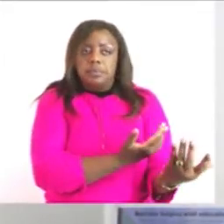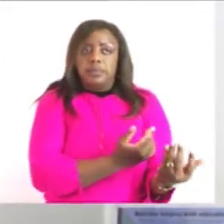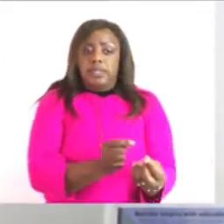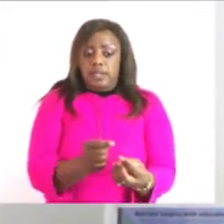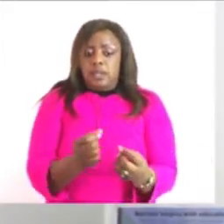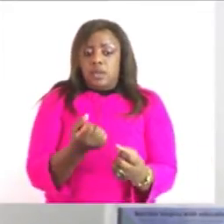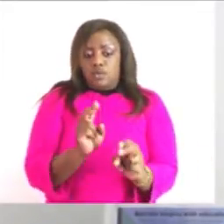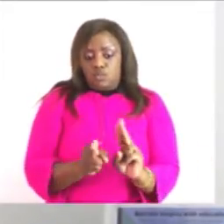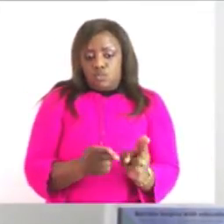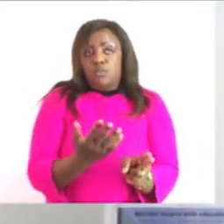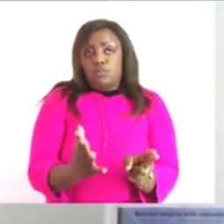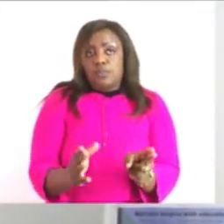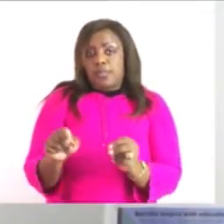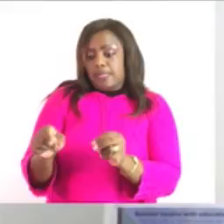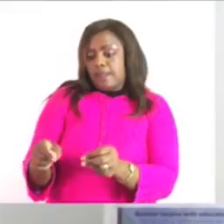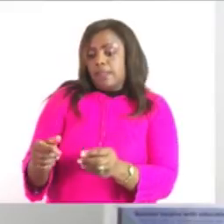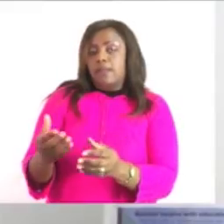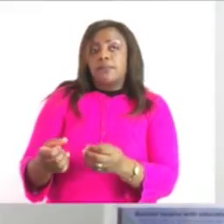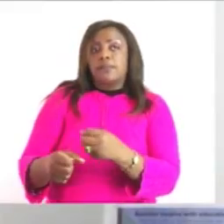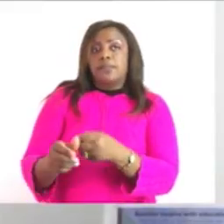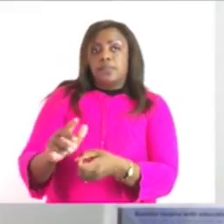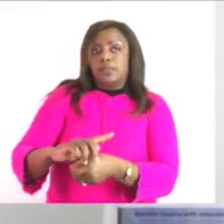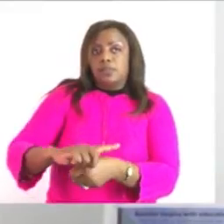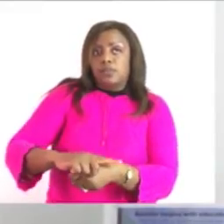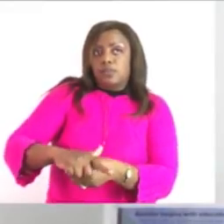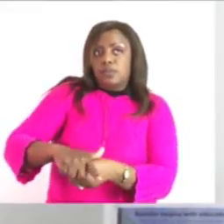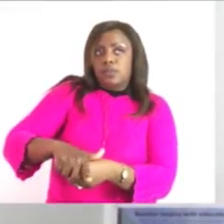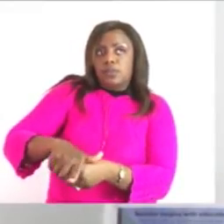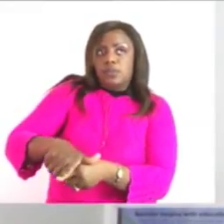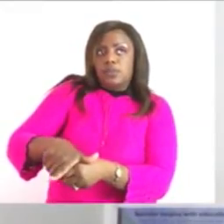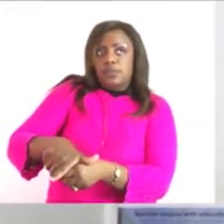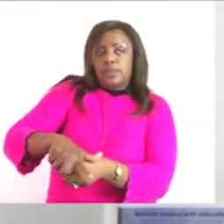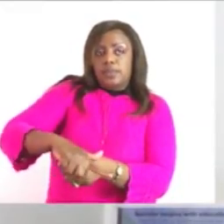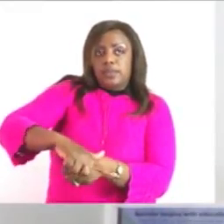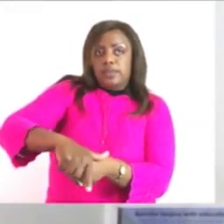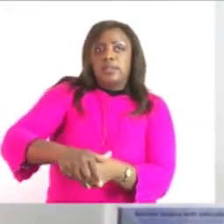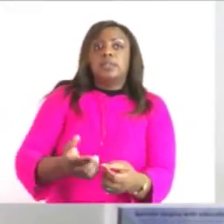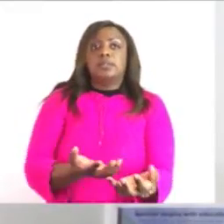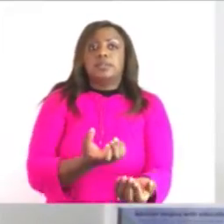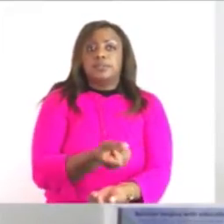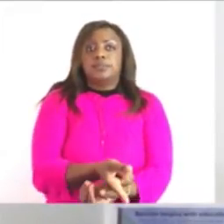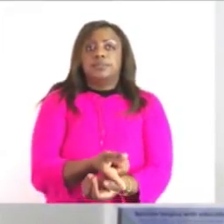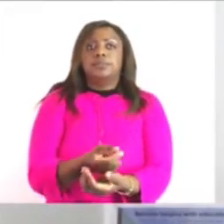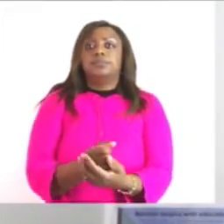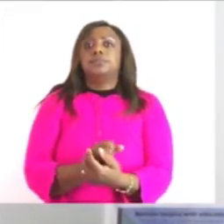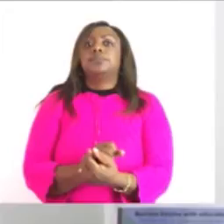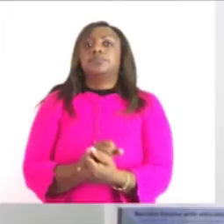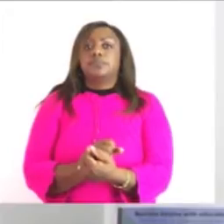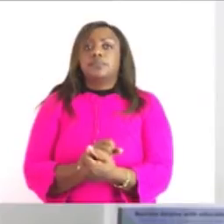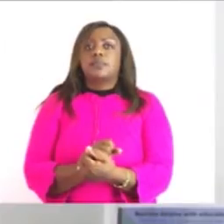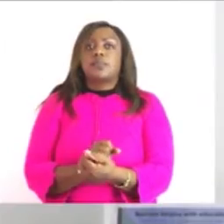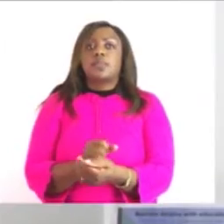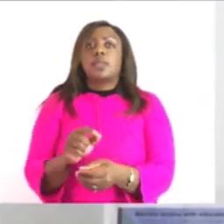we'll be measuring mass using the scale we say the instrument for measuring mass is you can use a